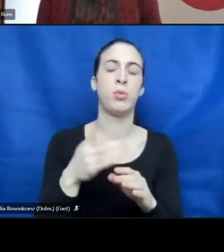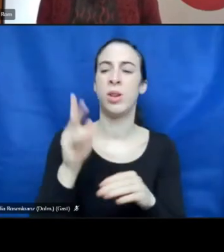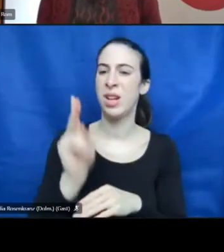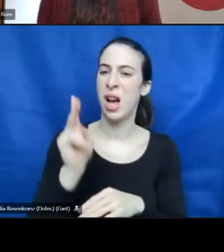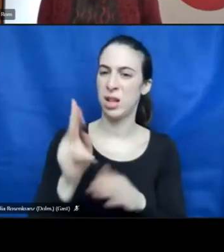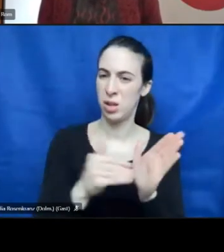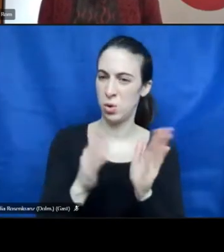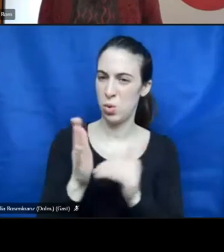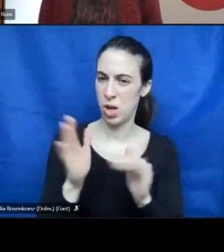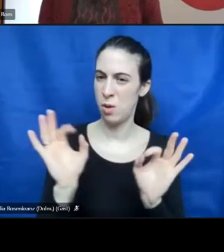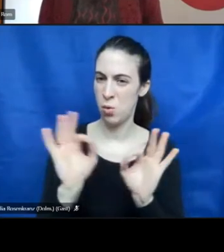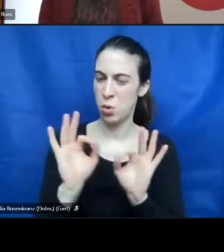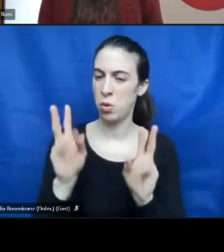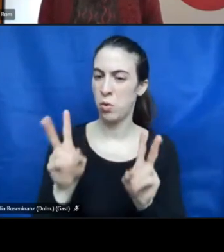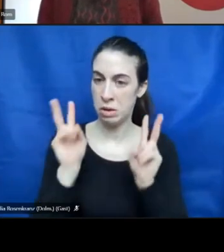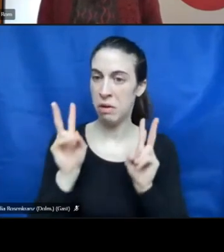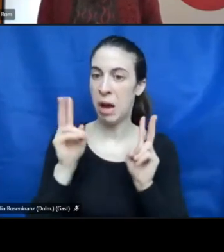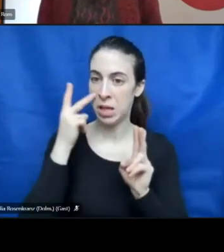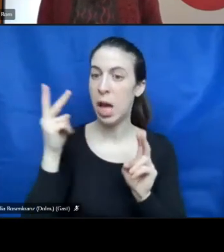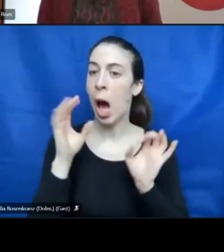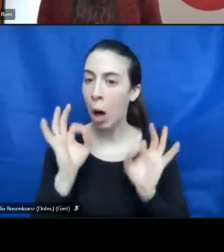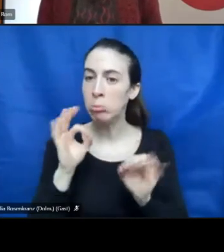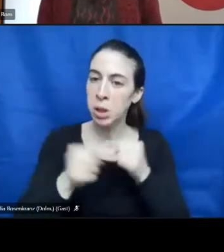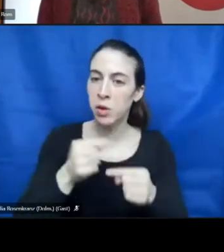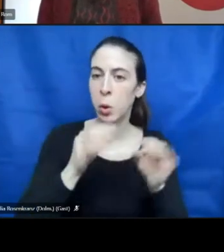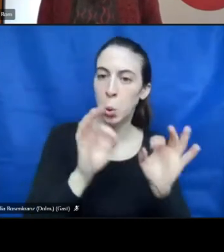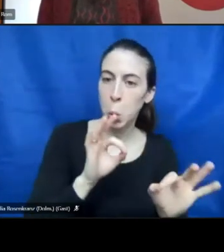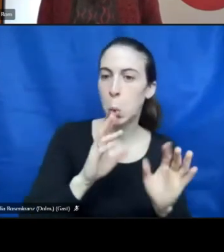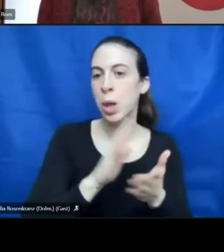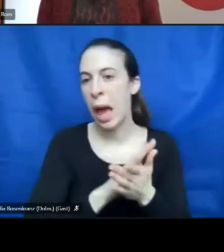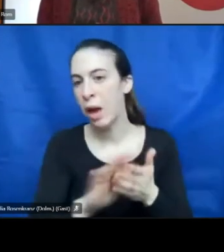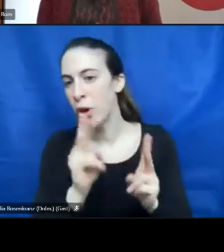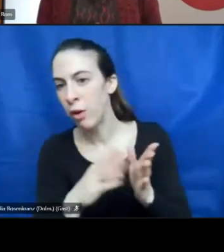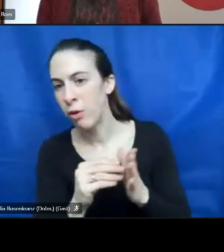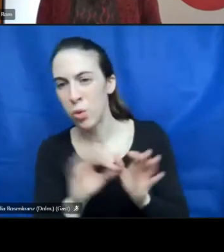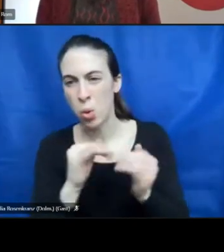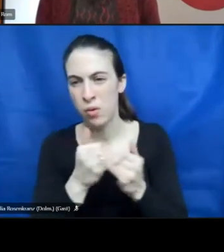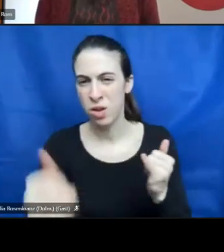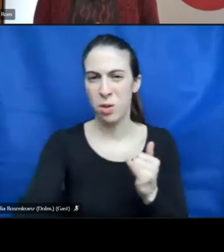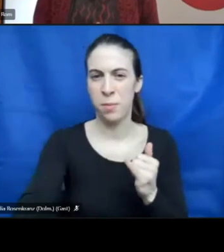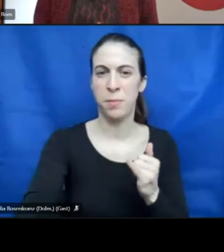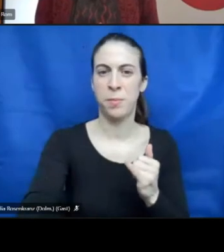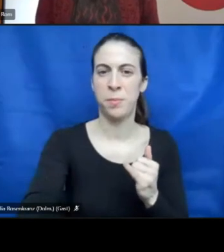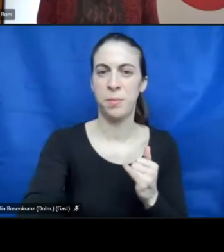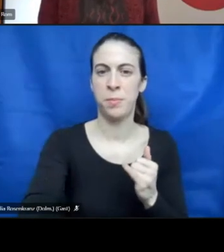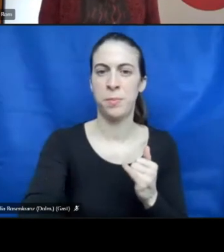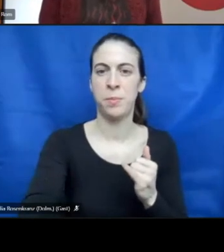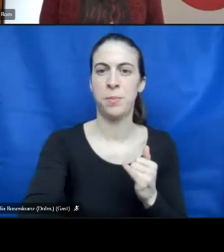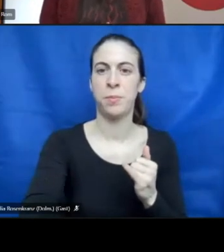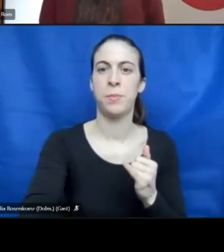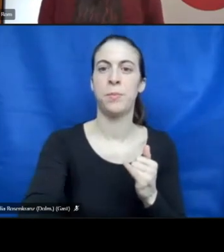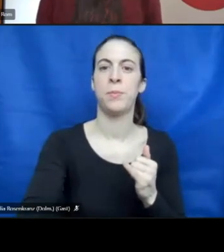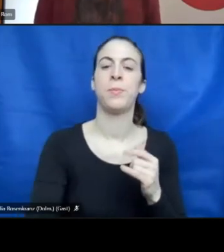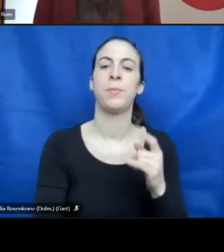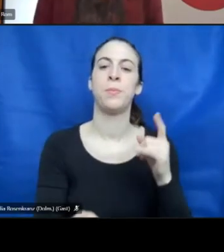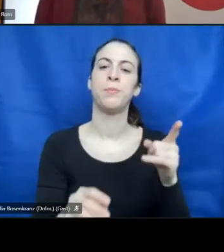etc., to see, okay, which are really developed very well and are very easy to use or how does this work? There are